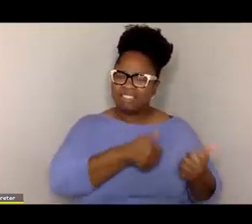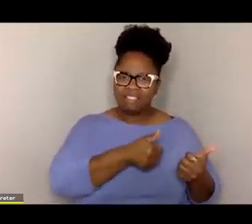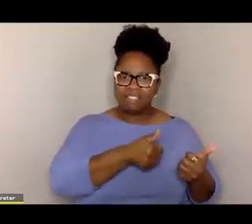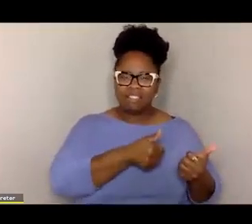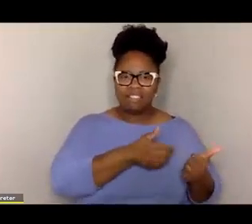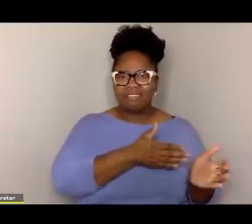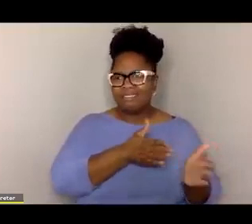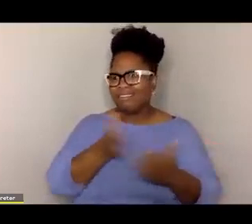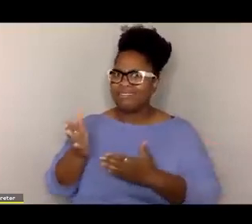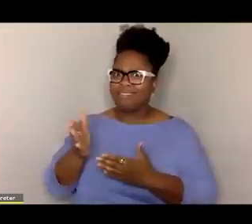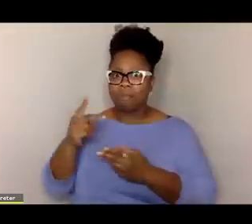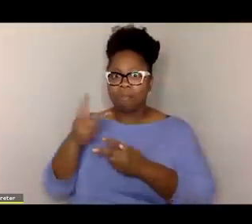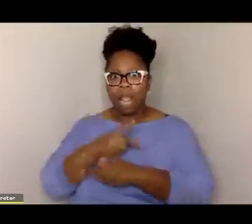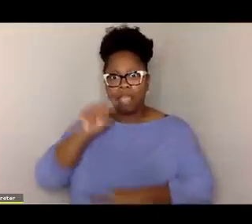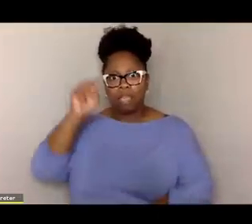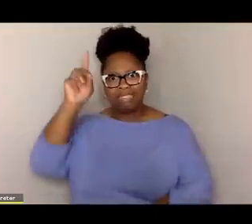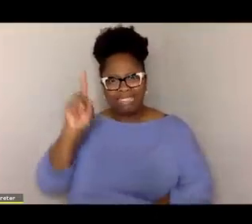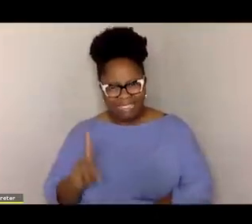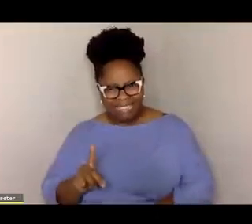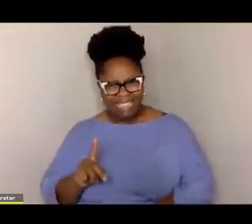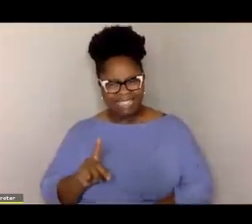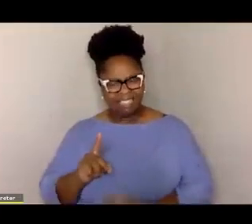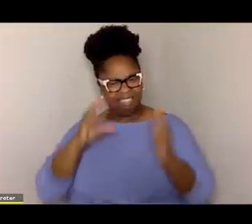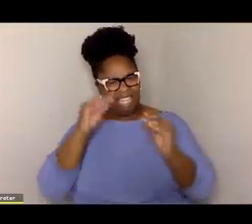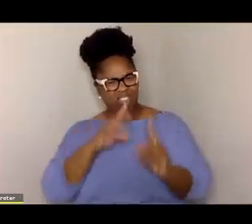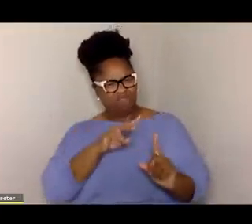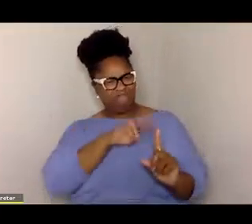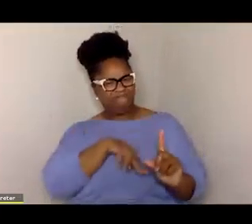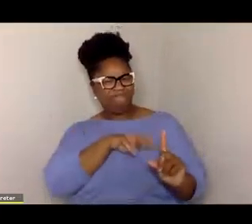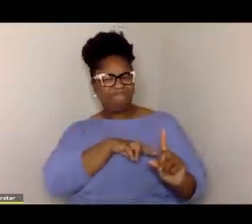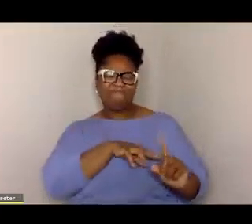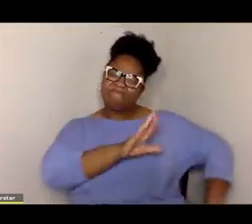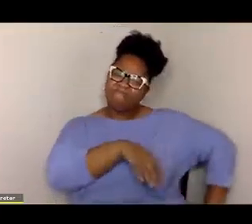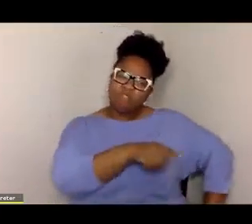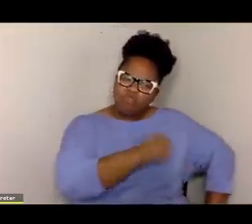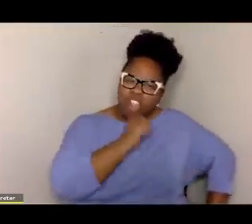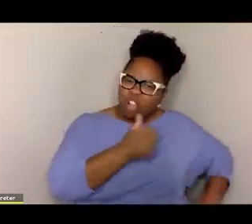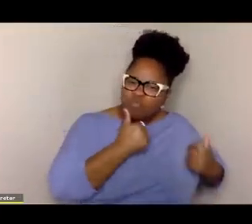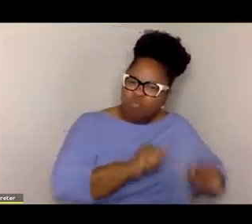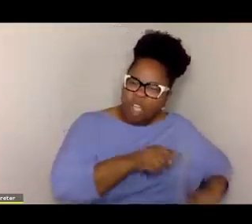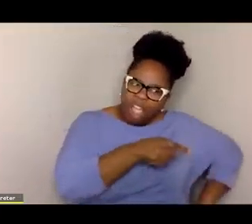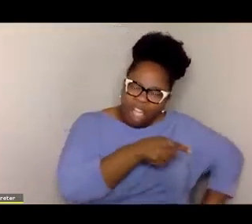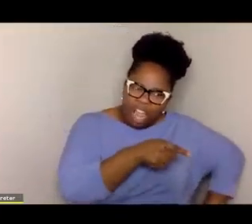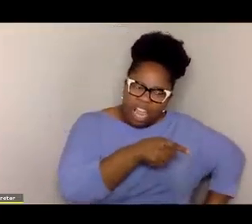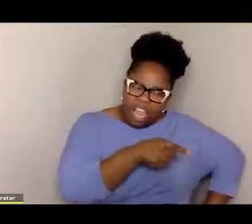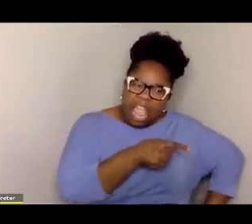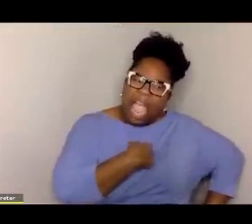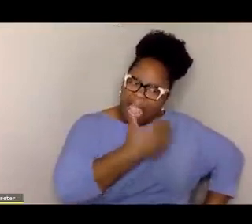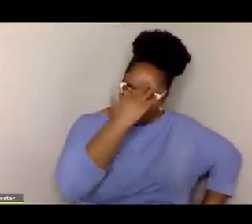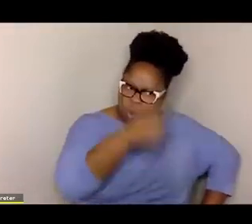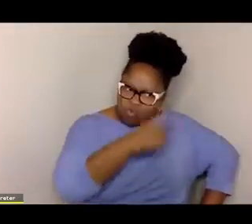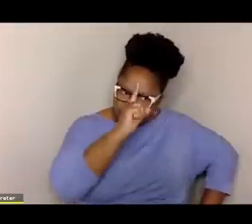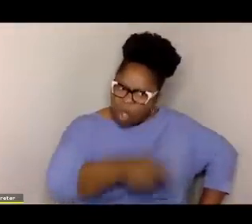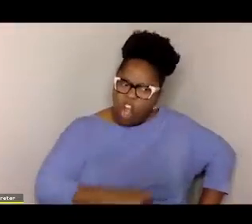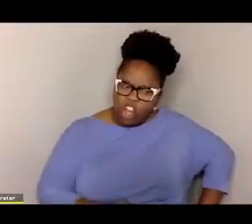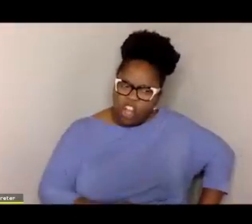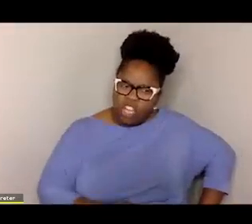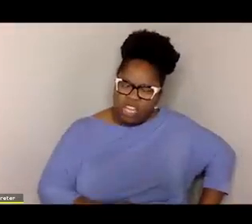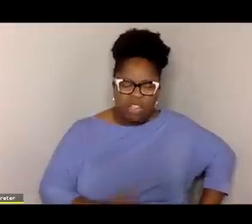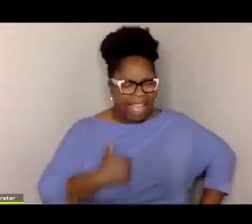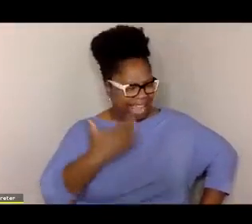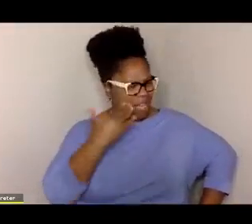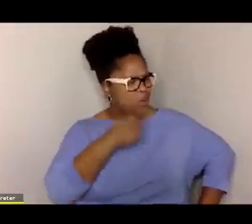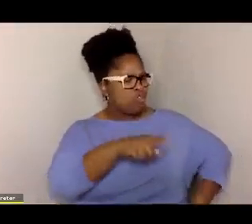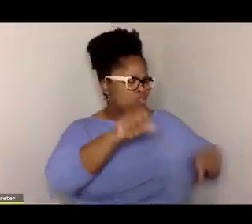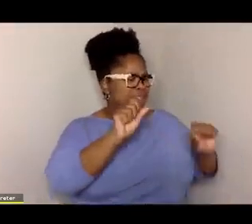A's in reading and they get D's in their math. And they're thinking that, oh, that's because you're not trying. It's, I know